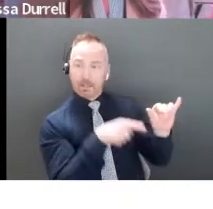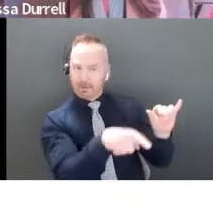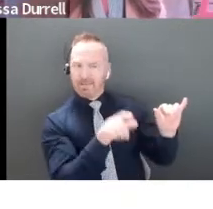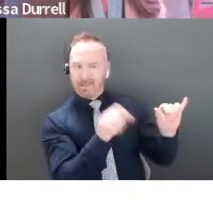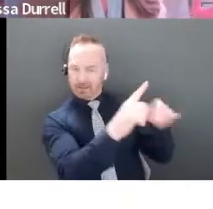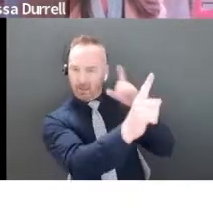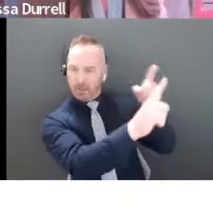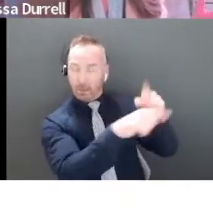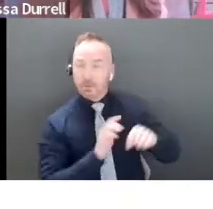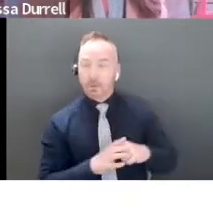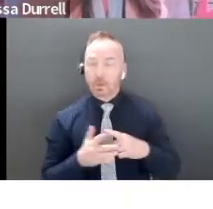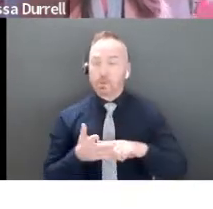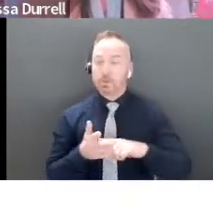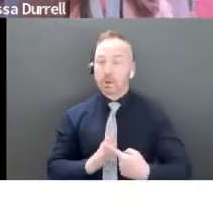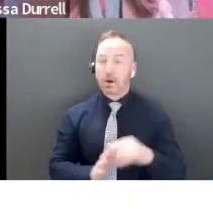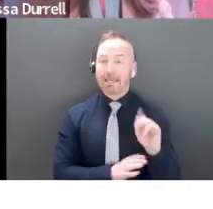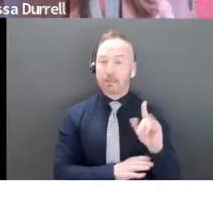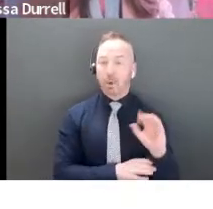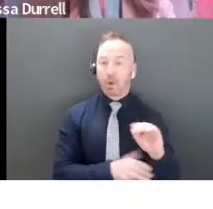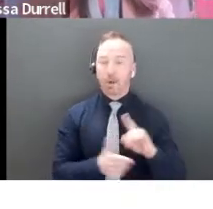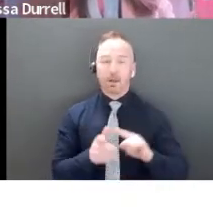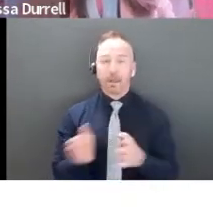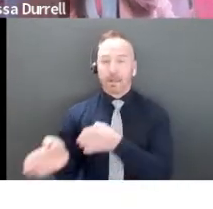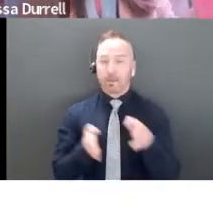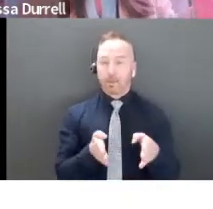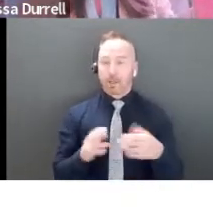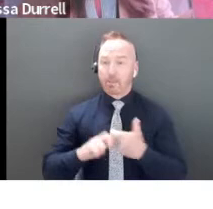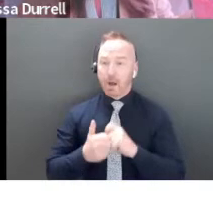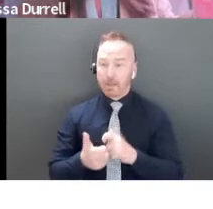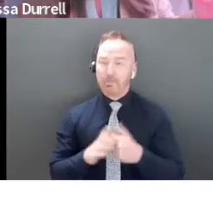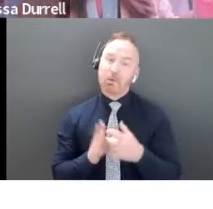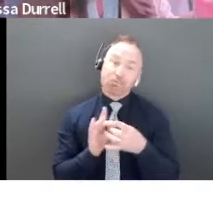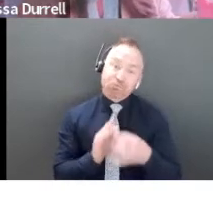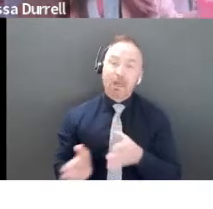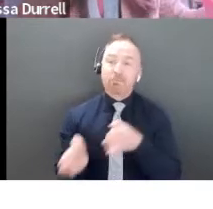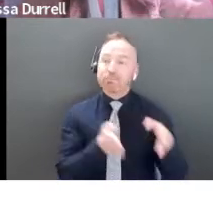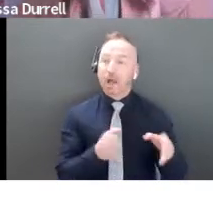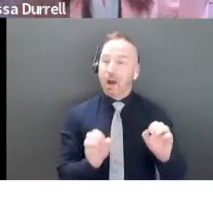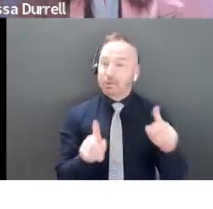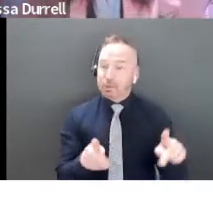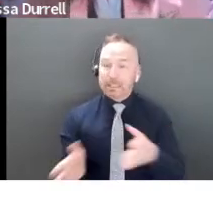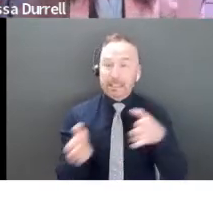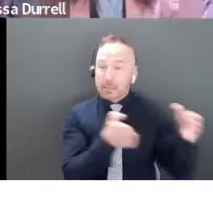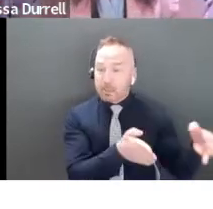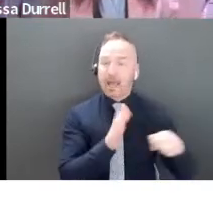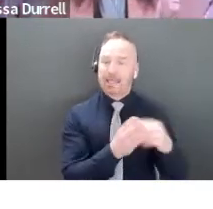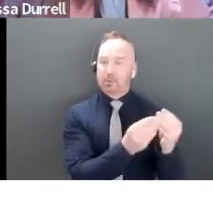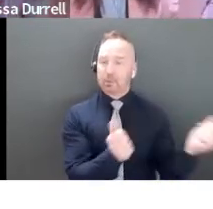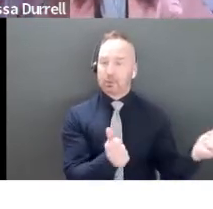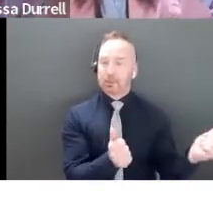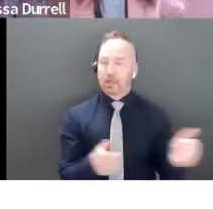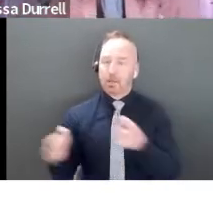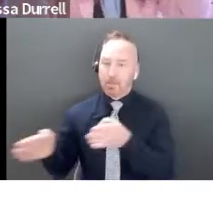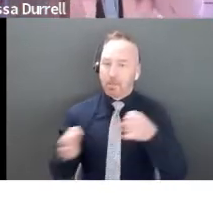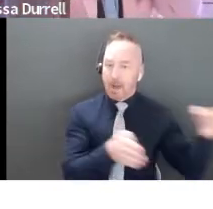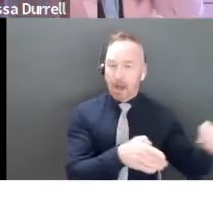right? So we start off with our introduction. We move into the problem. We talk about a little bit about our opportunity. And then our solution should be one of the